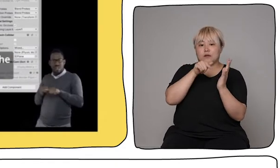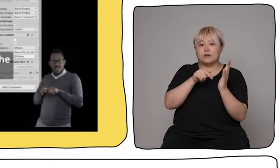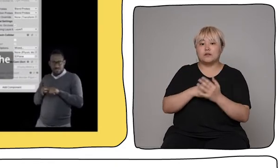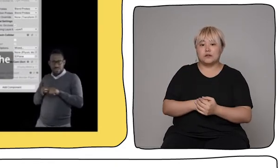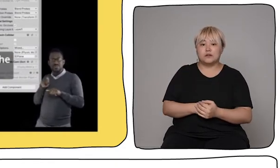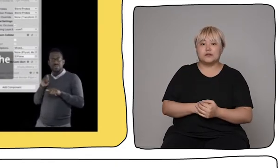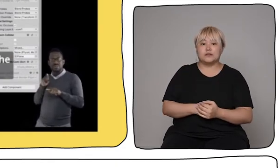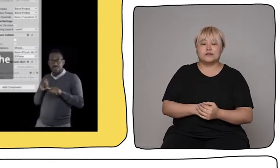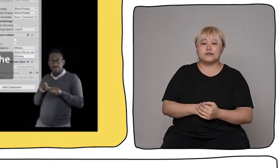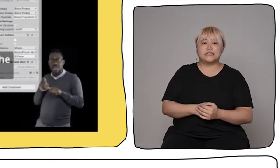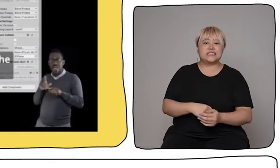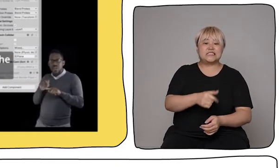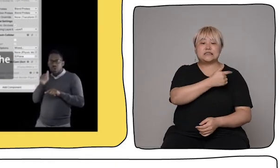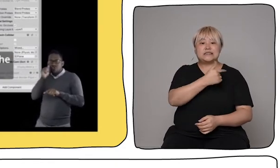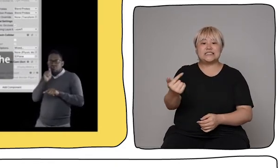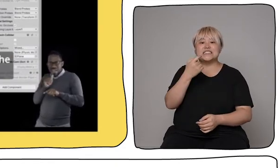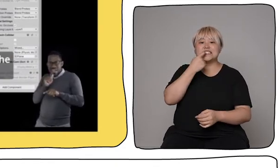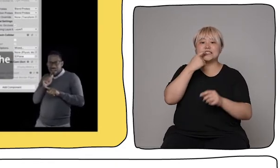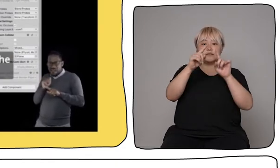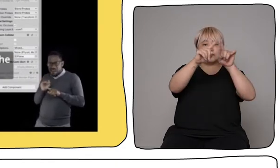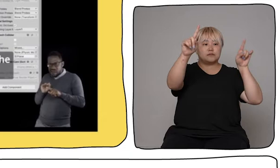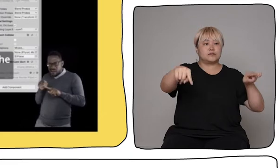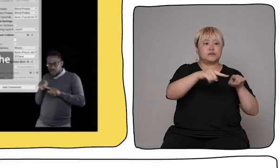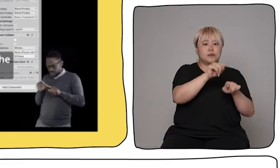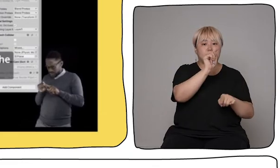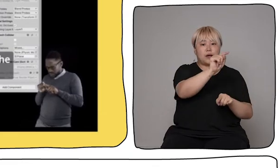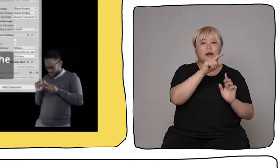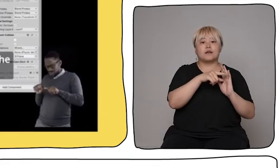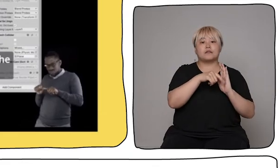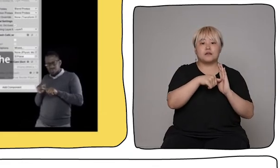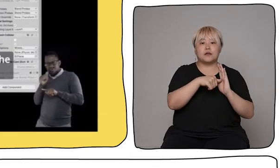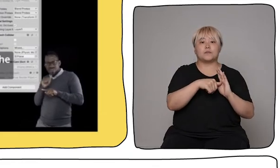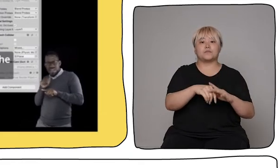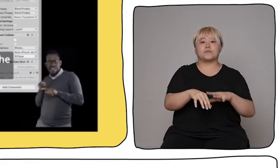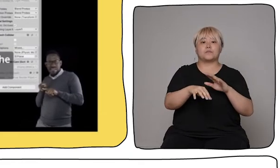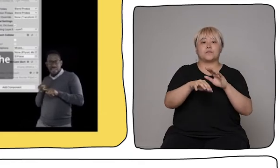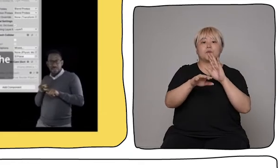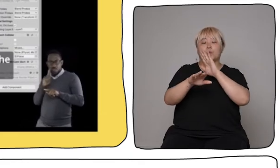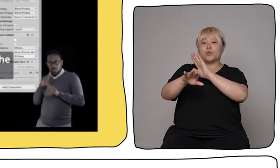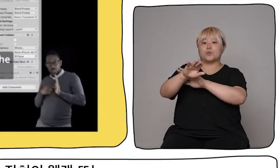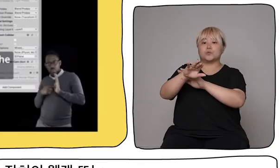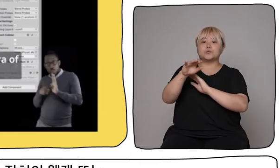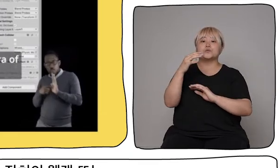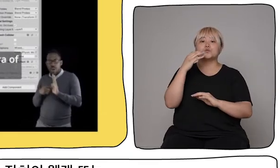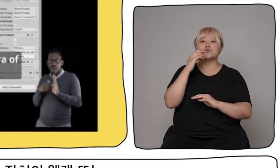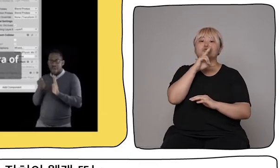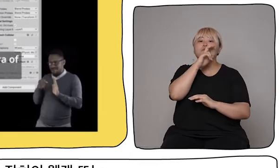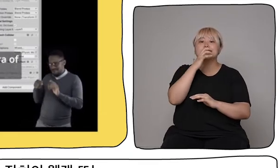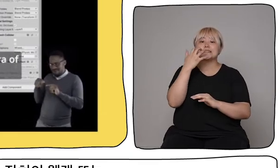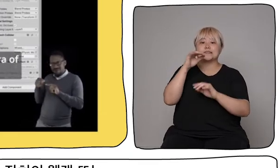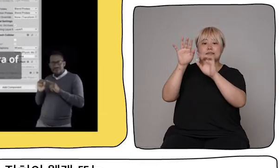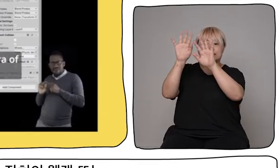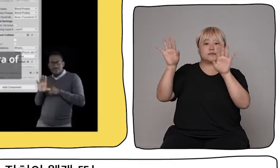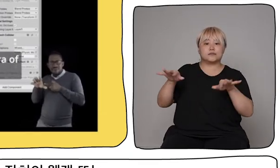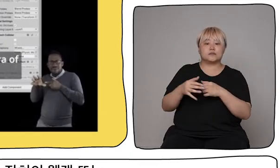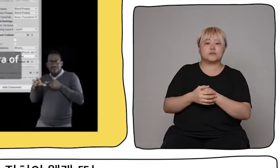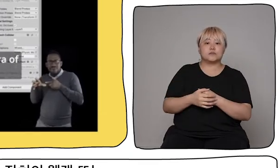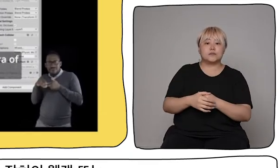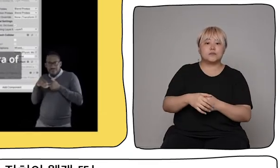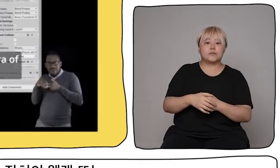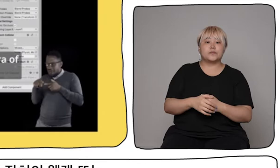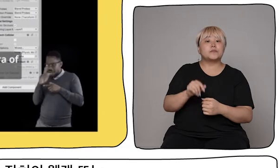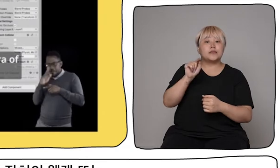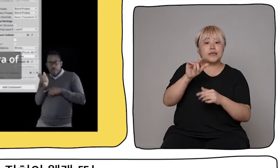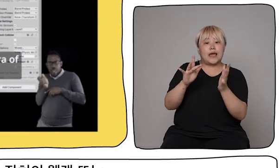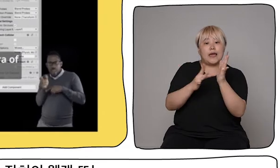white rectangle is selected and the side of the grey outer window on the right shows that this displays the webcam or the